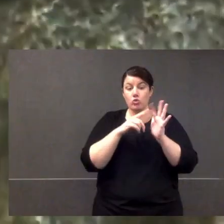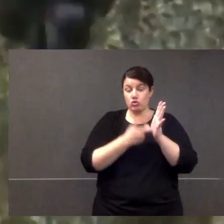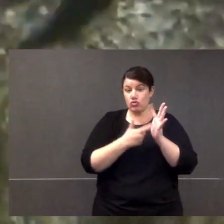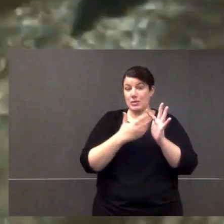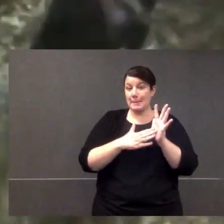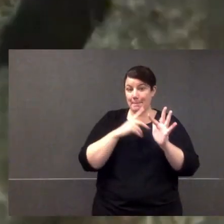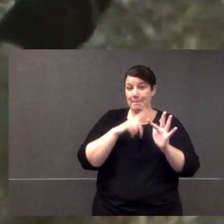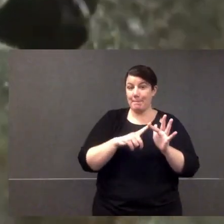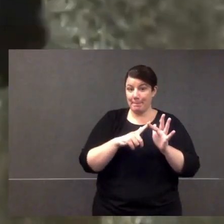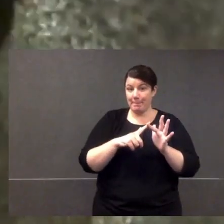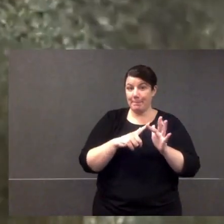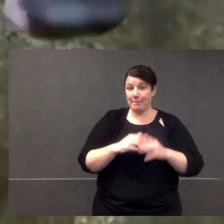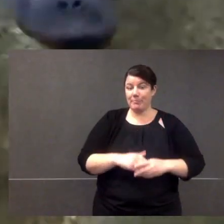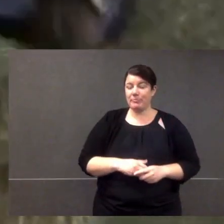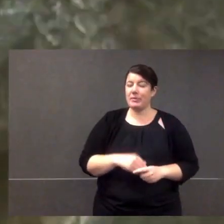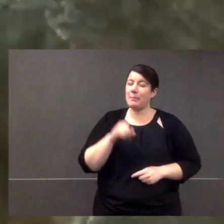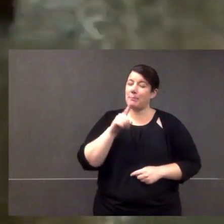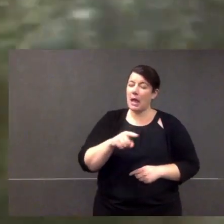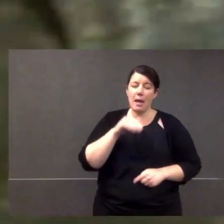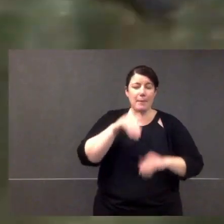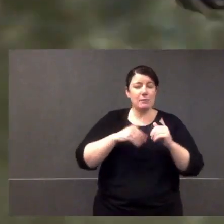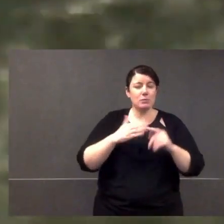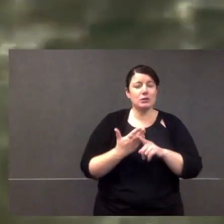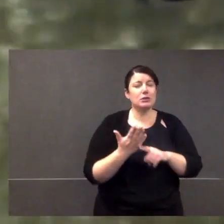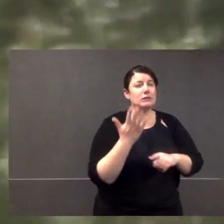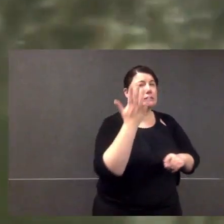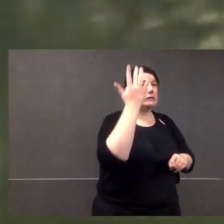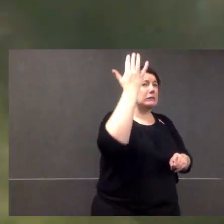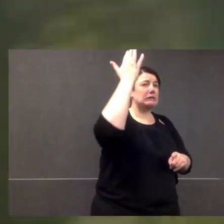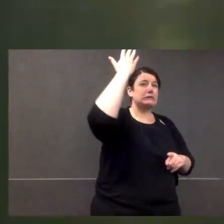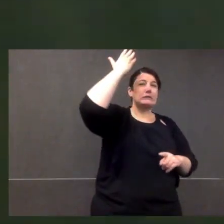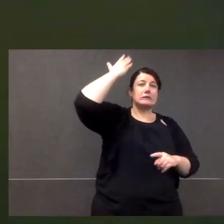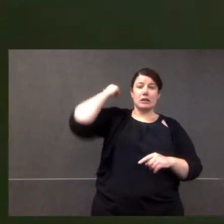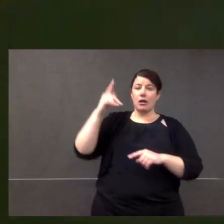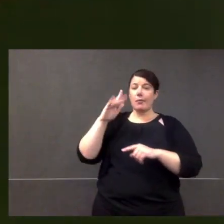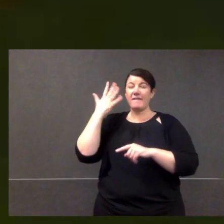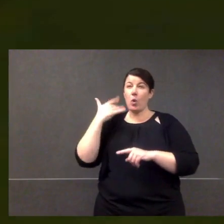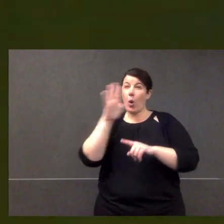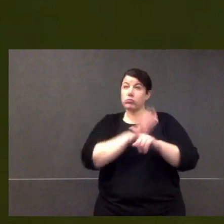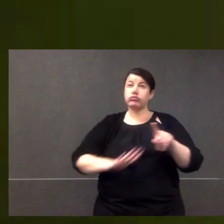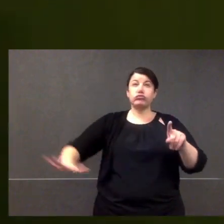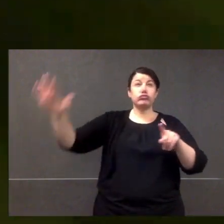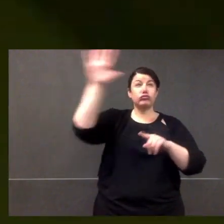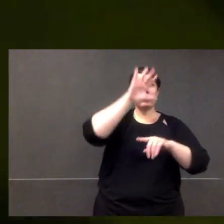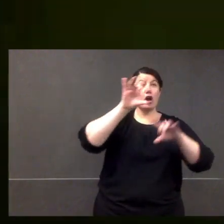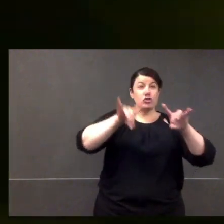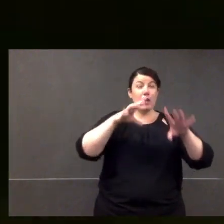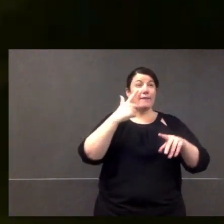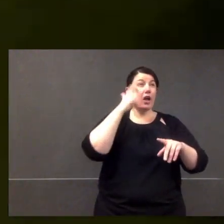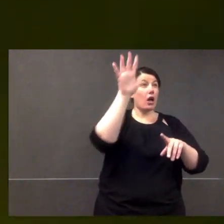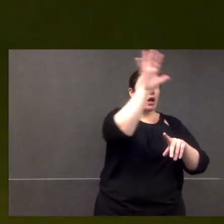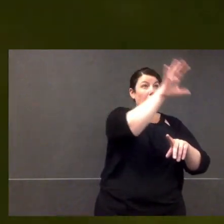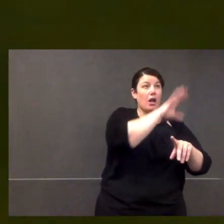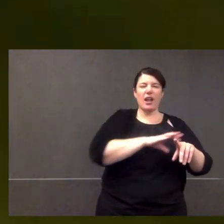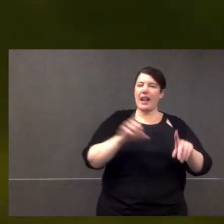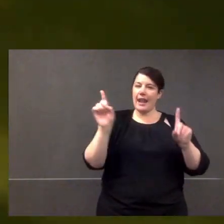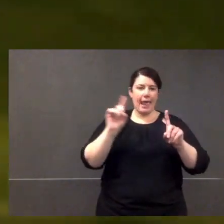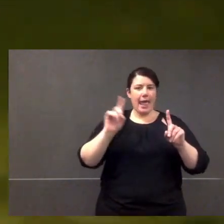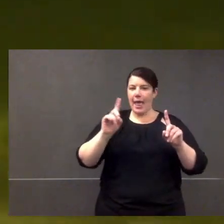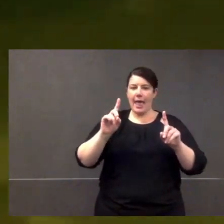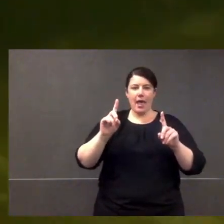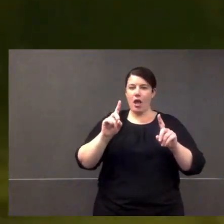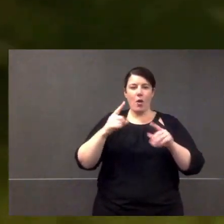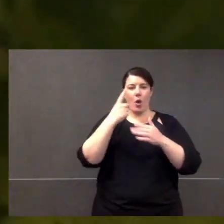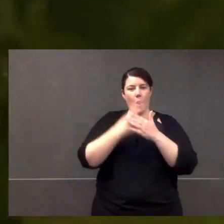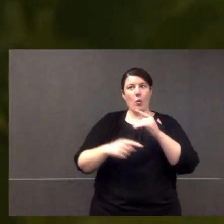platypus. Platypus are an ancient species. They come from the Gondwanian times, of temperate forests all throughout Australia.